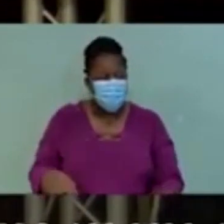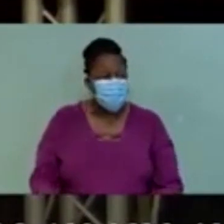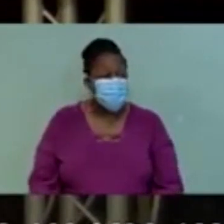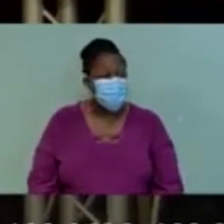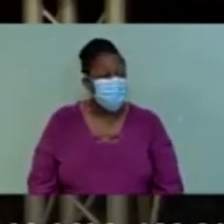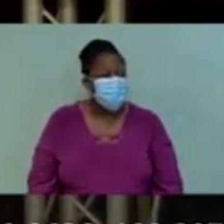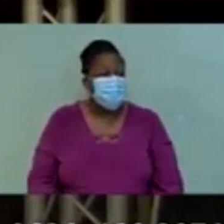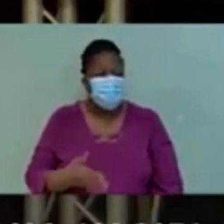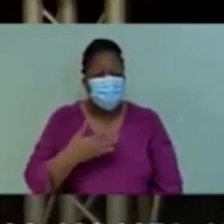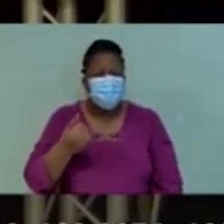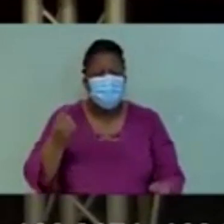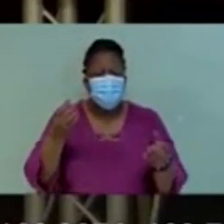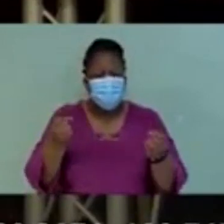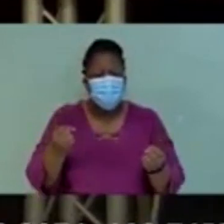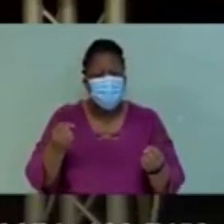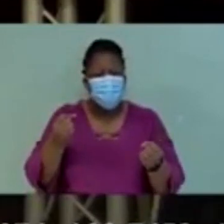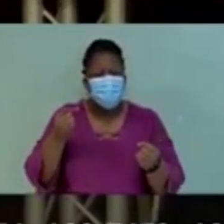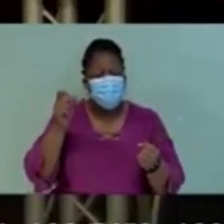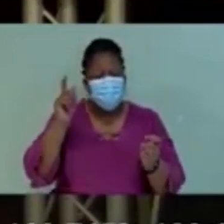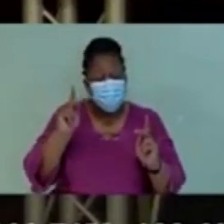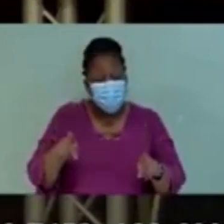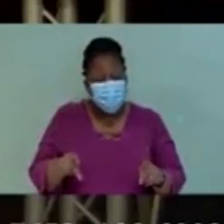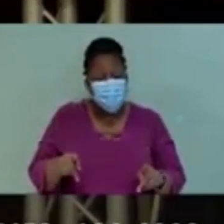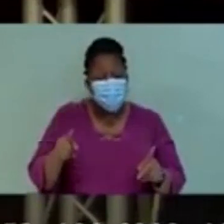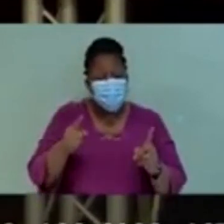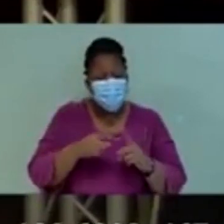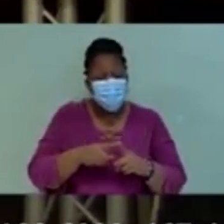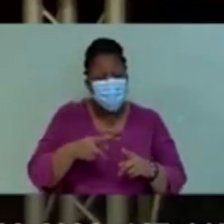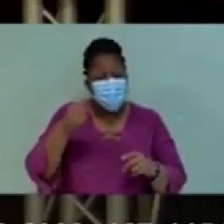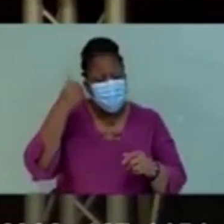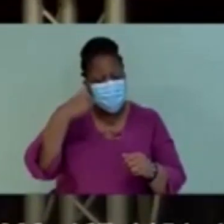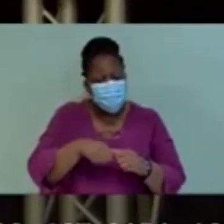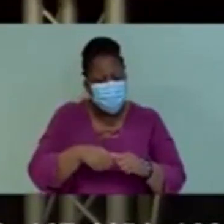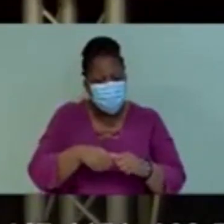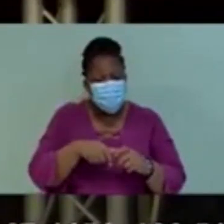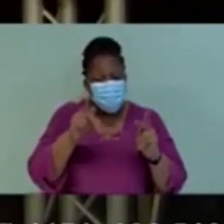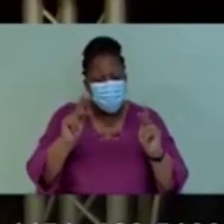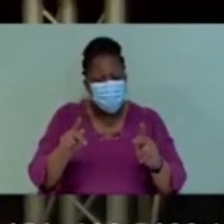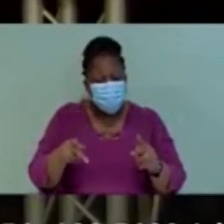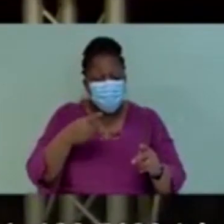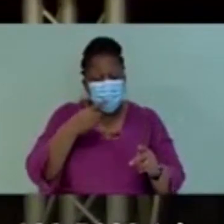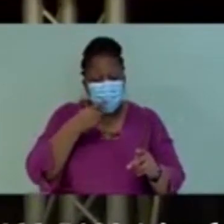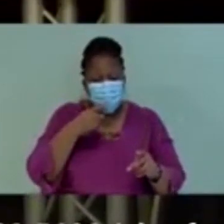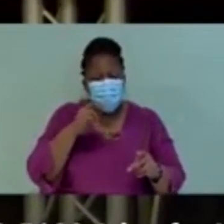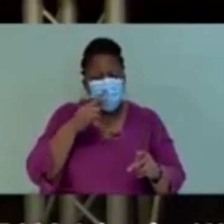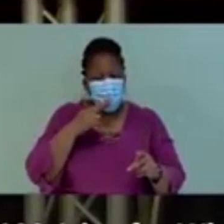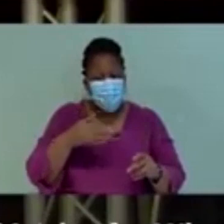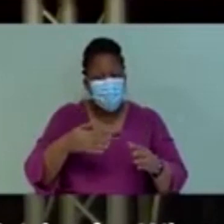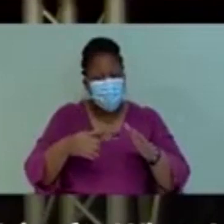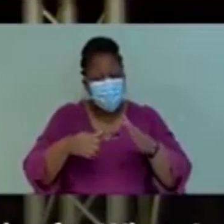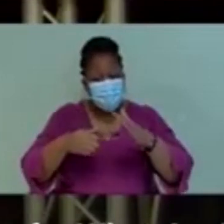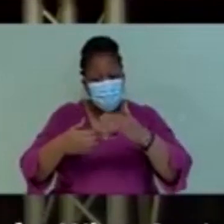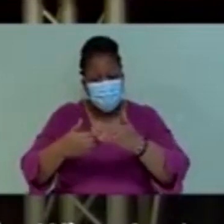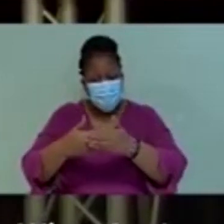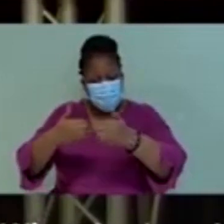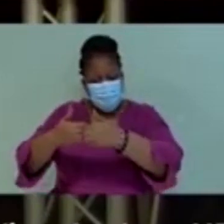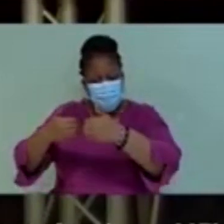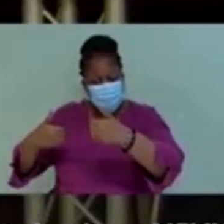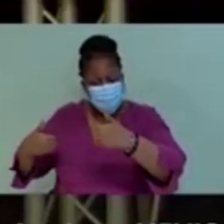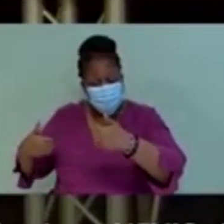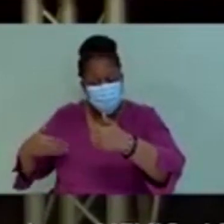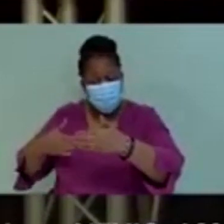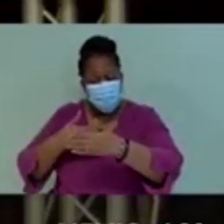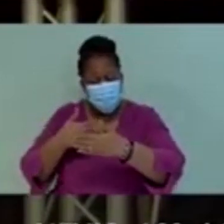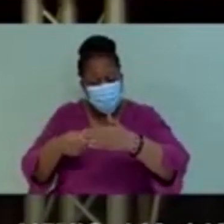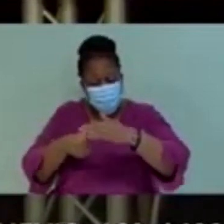I want to remind persons who are in quarantine and isolation, these days are